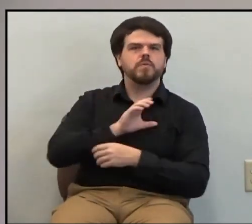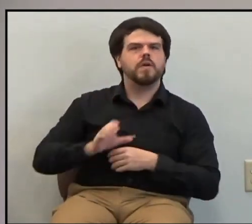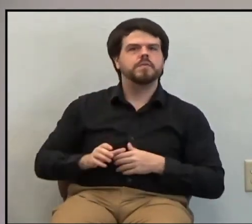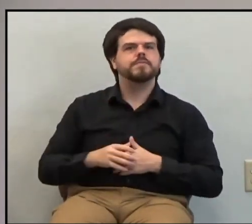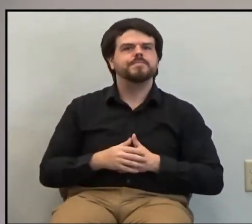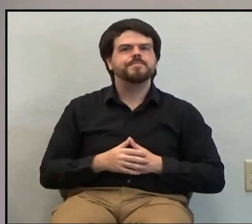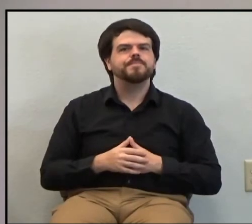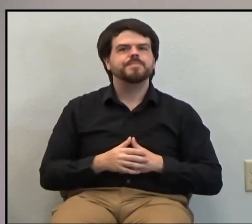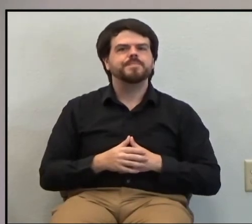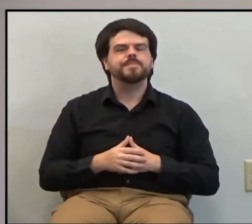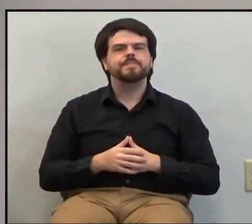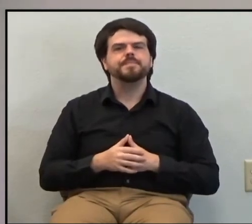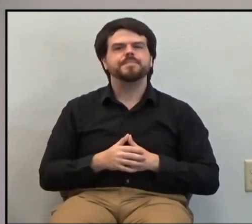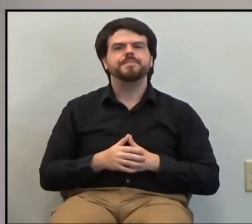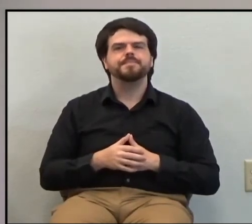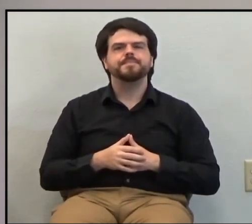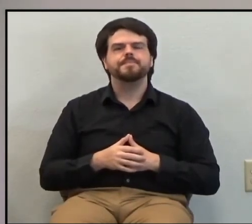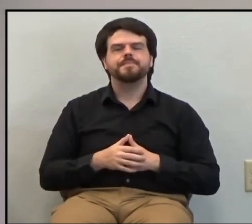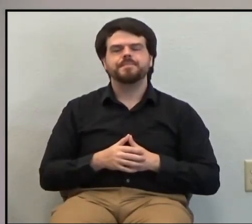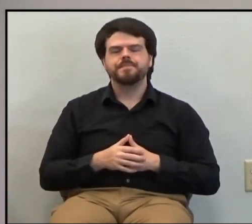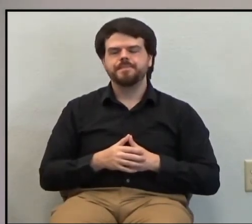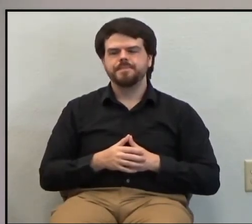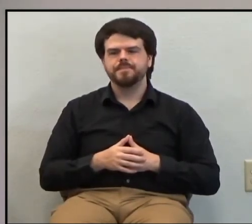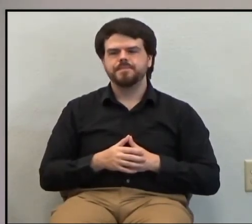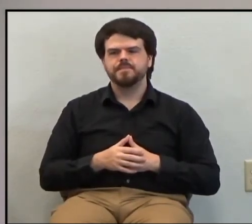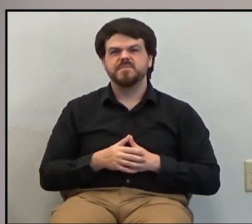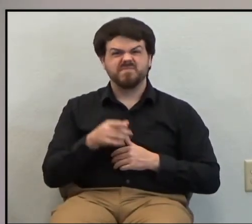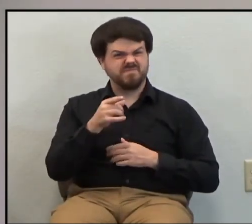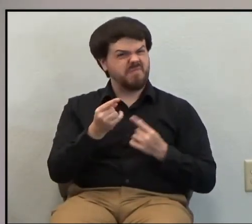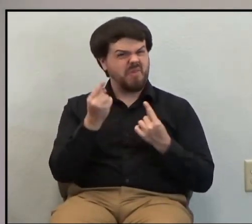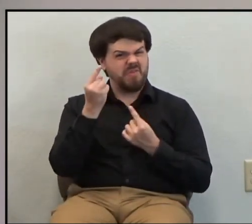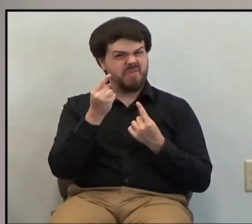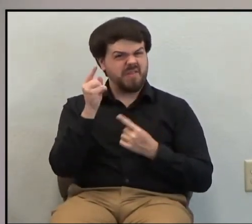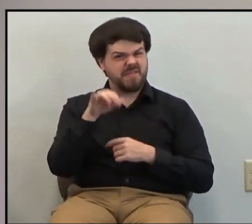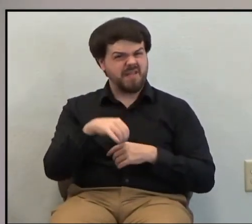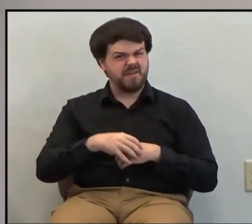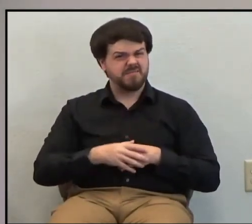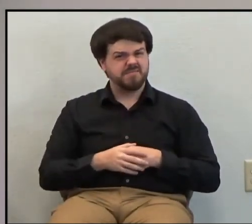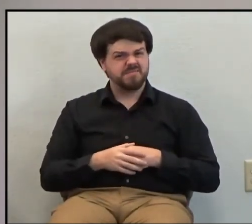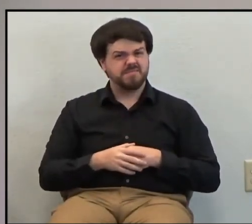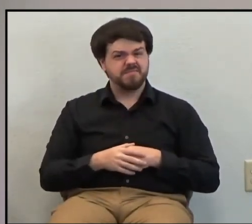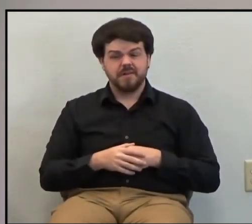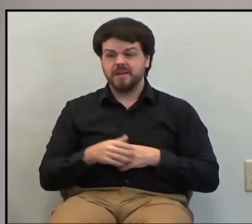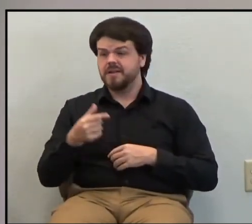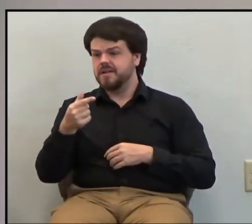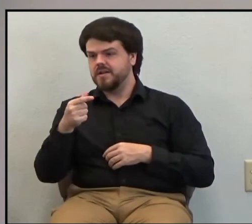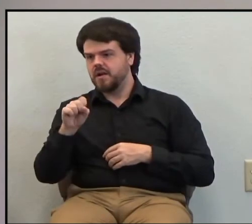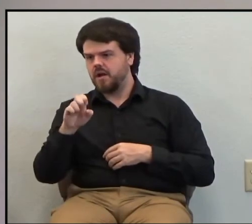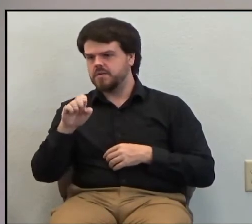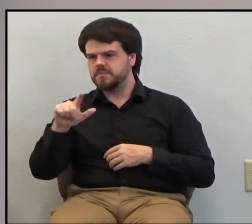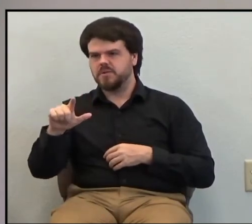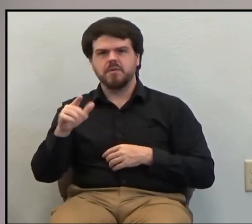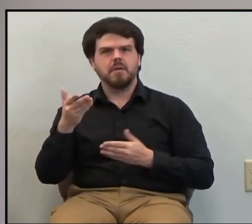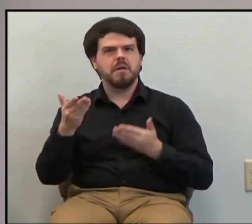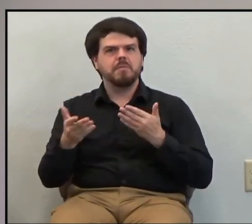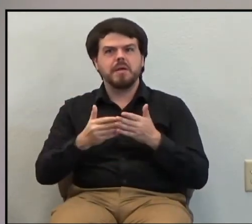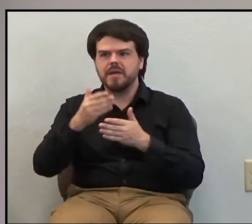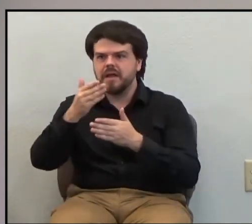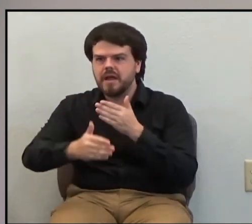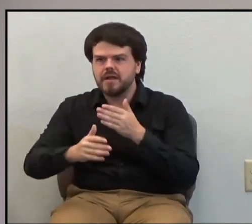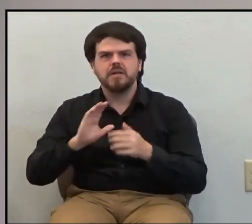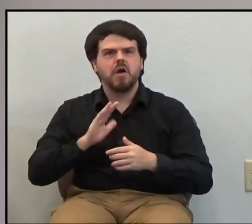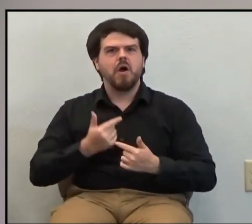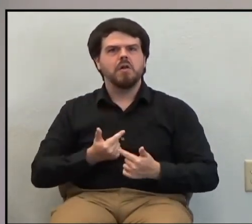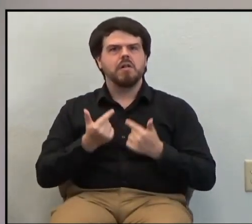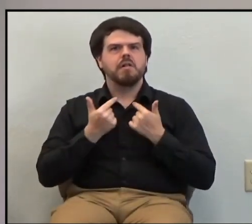You know, you ever think of that, that the work of the gospel could end in our